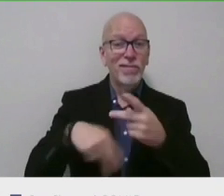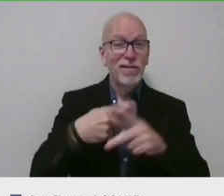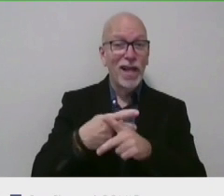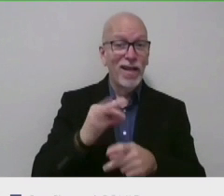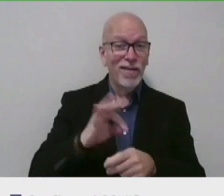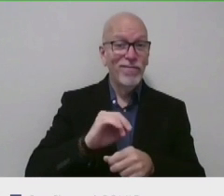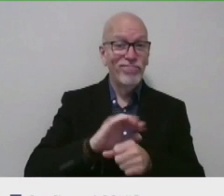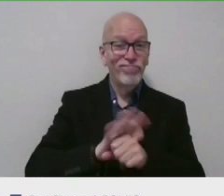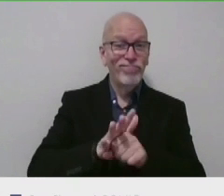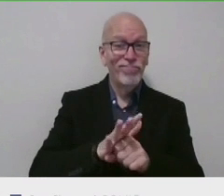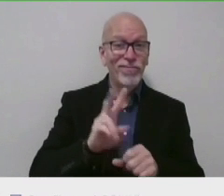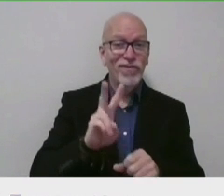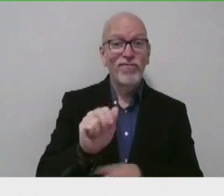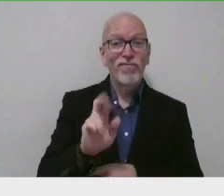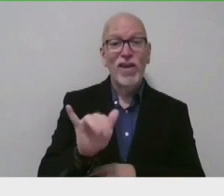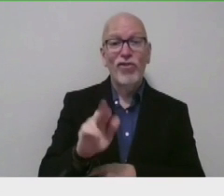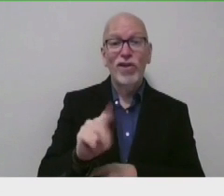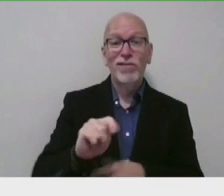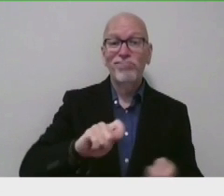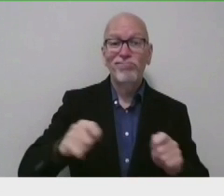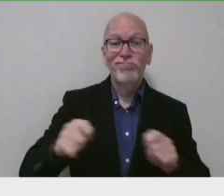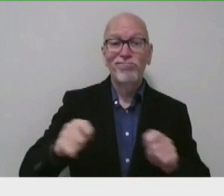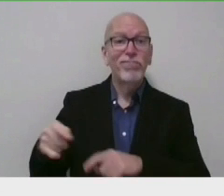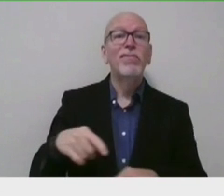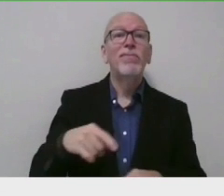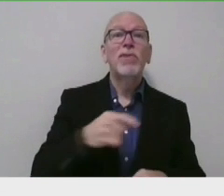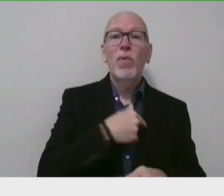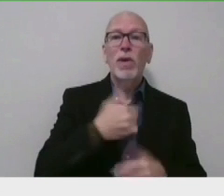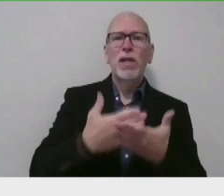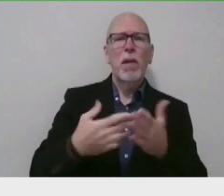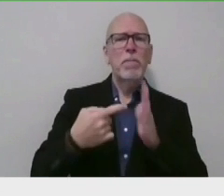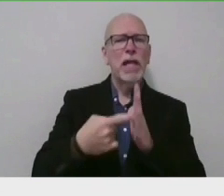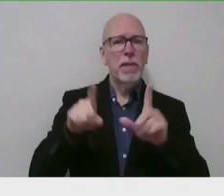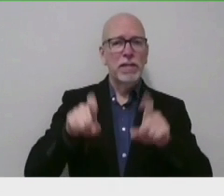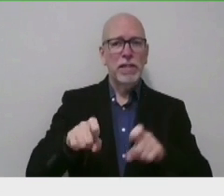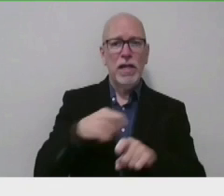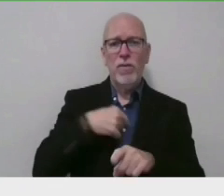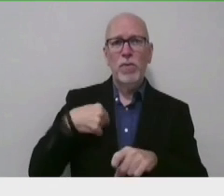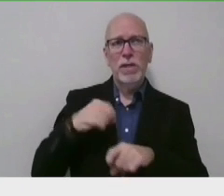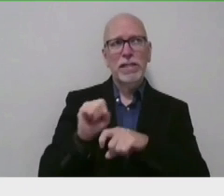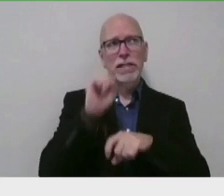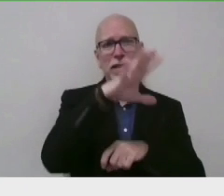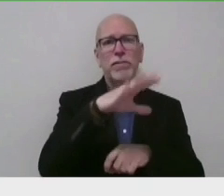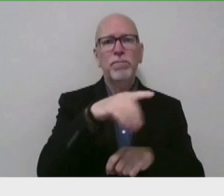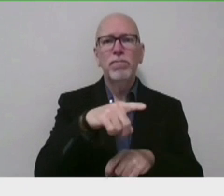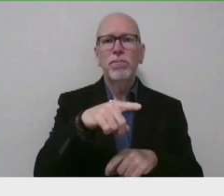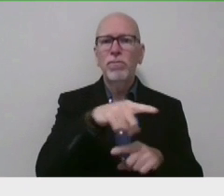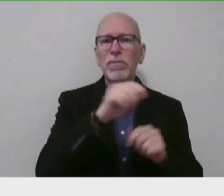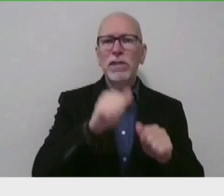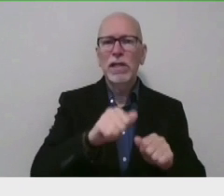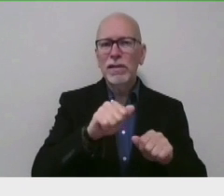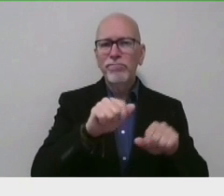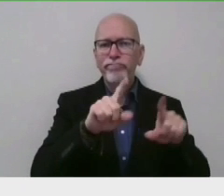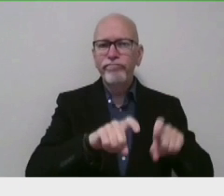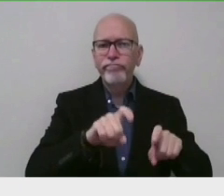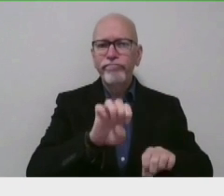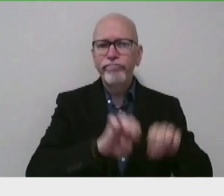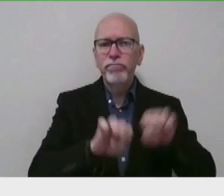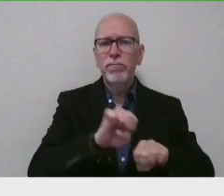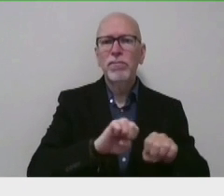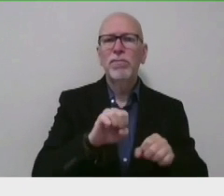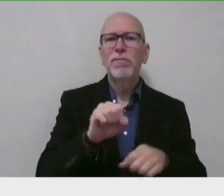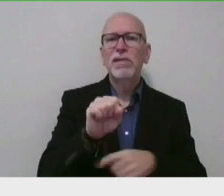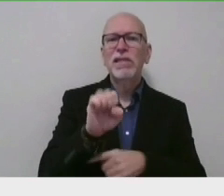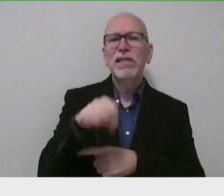As you know, we send samples of some tests we collect to be sequenced, which is the process by which we determine